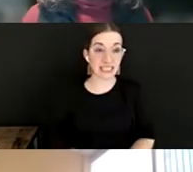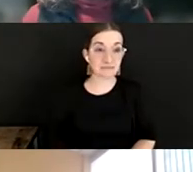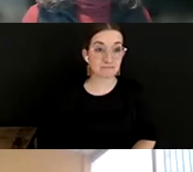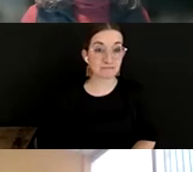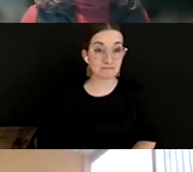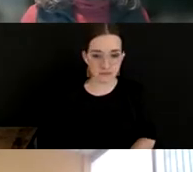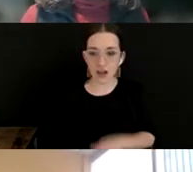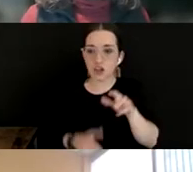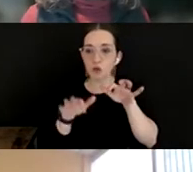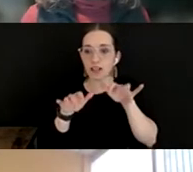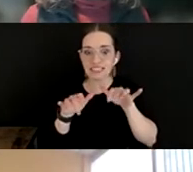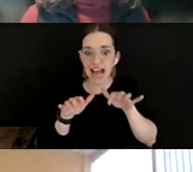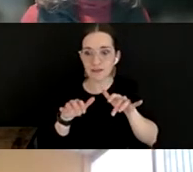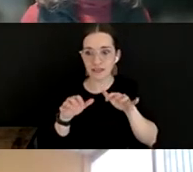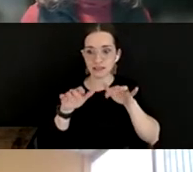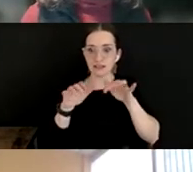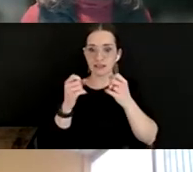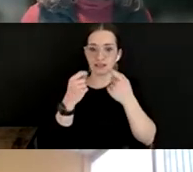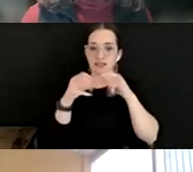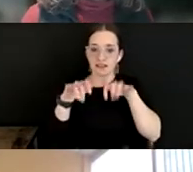Okay, you're all typing furiously. Again, I get it.